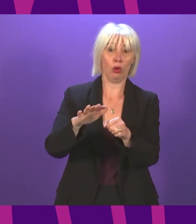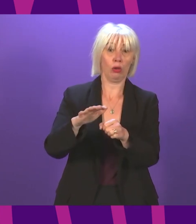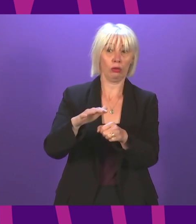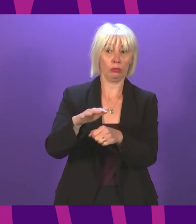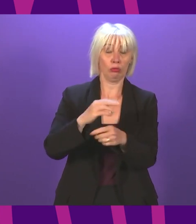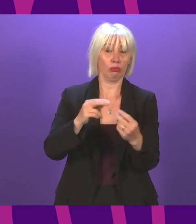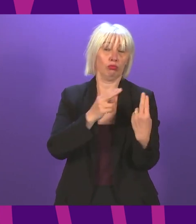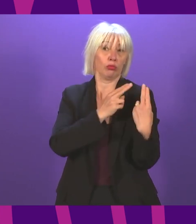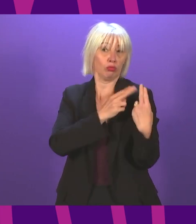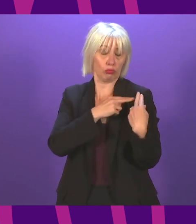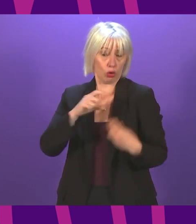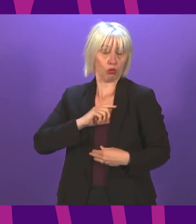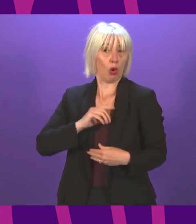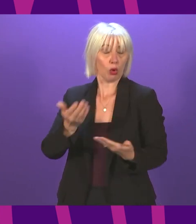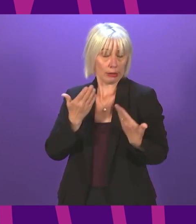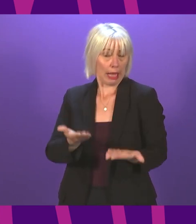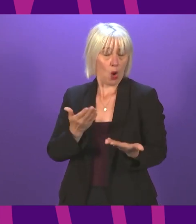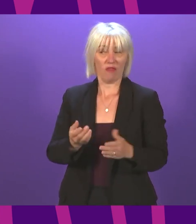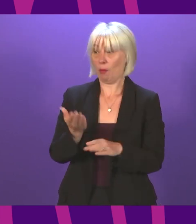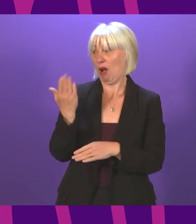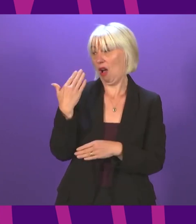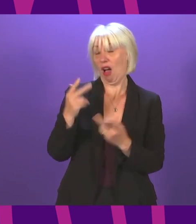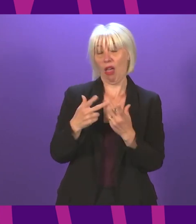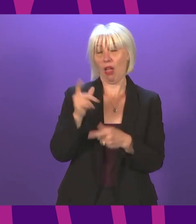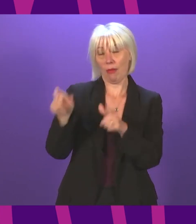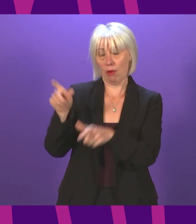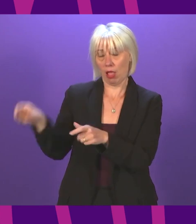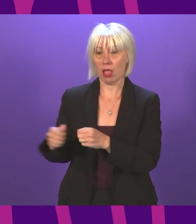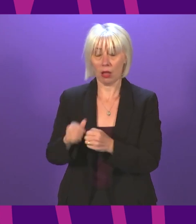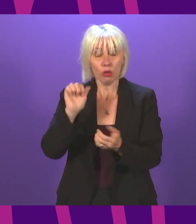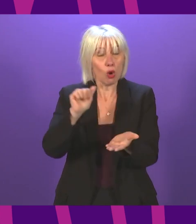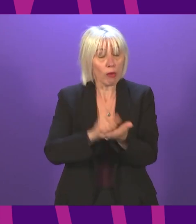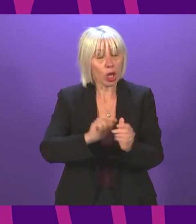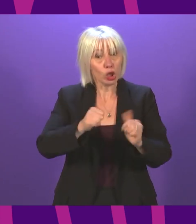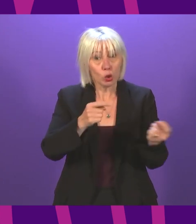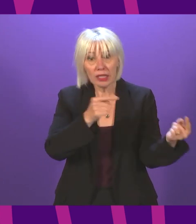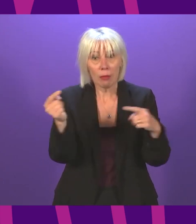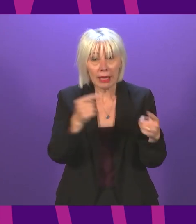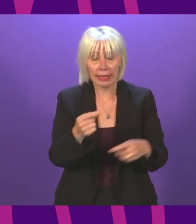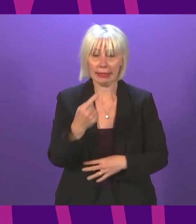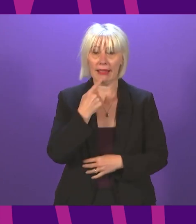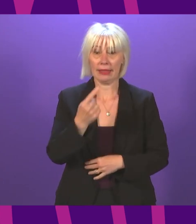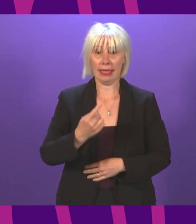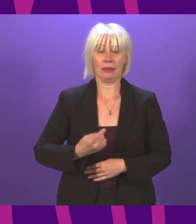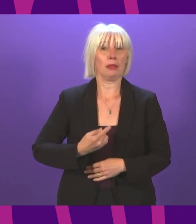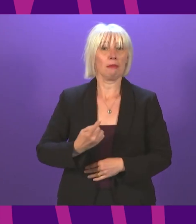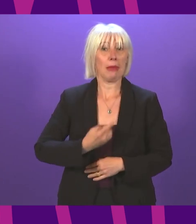of what we heard earlier on, because it is a principled position. And I think it is a legitimate debate. I've said before, I have my own